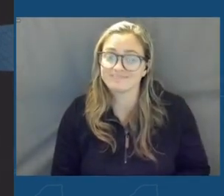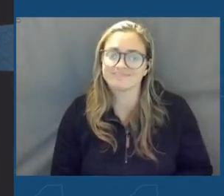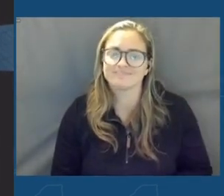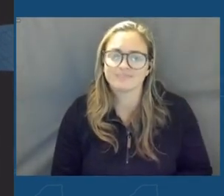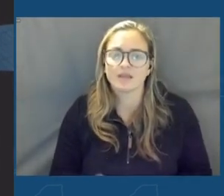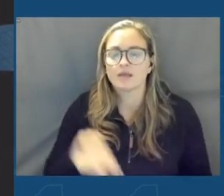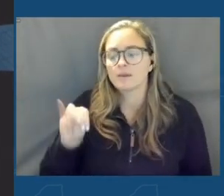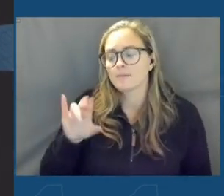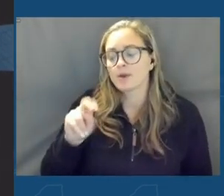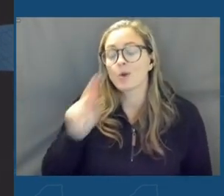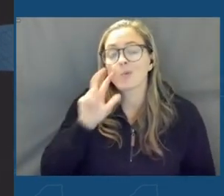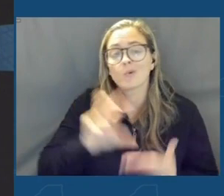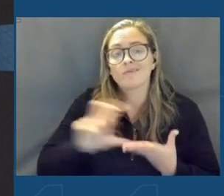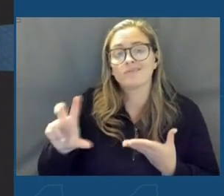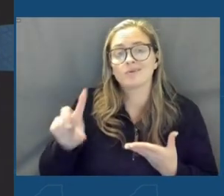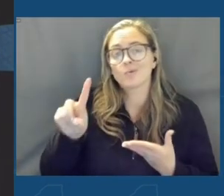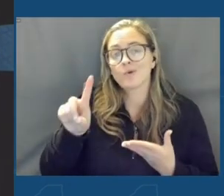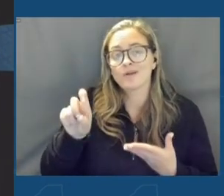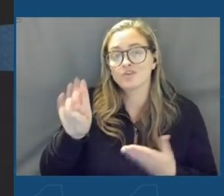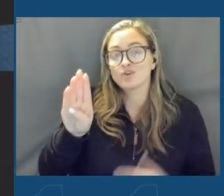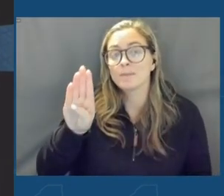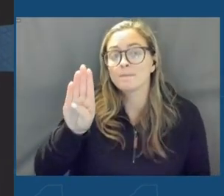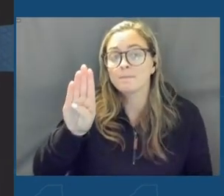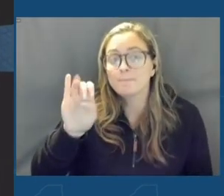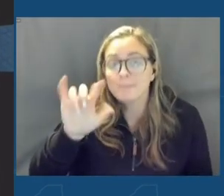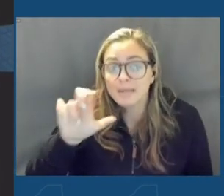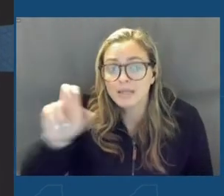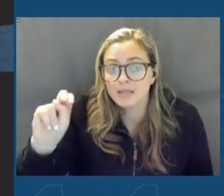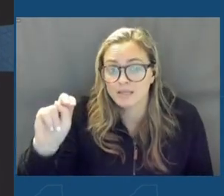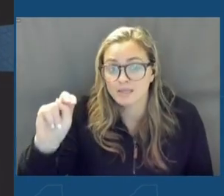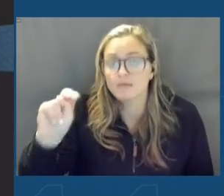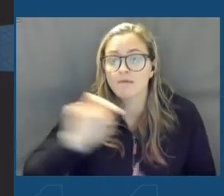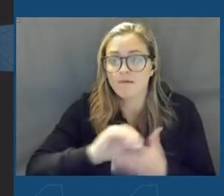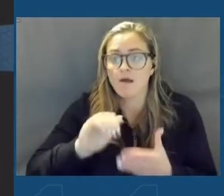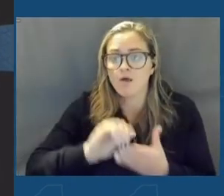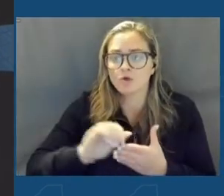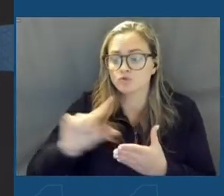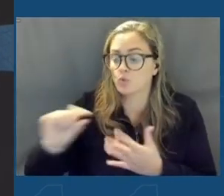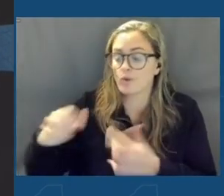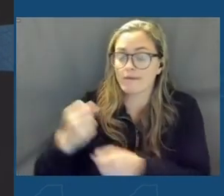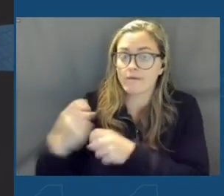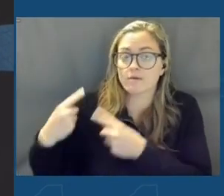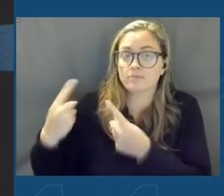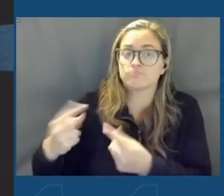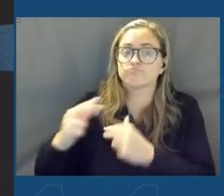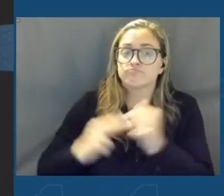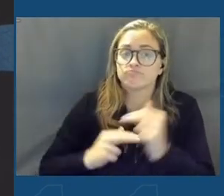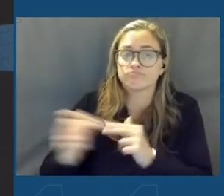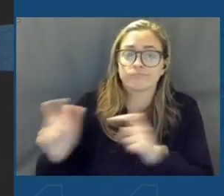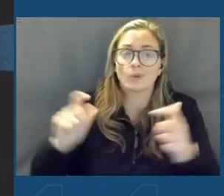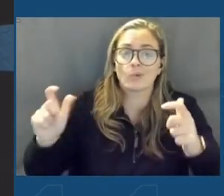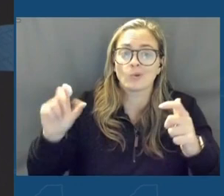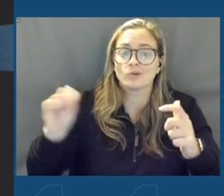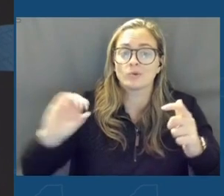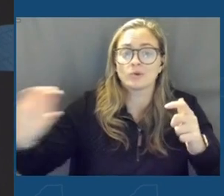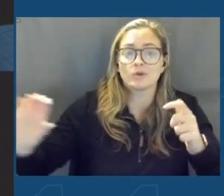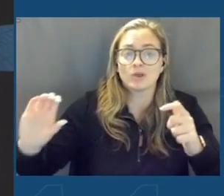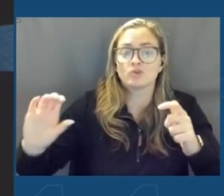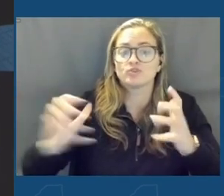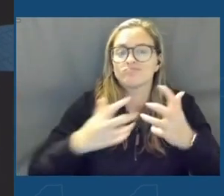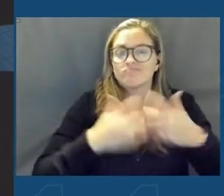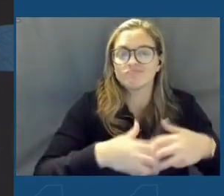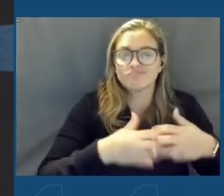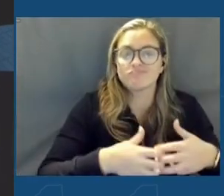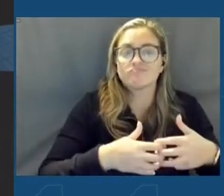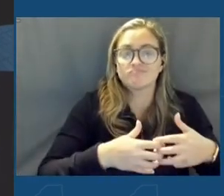Micron will invest $100 billion over 20 years to build the largest semiconductor fabrication facility